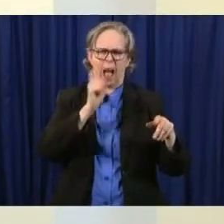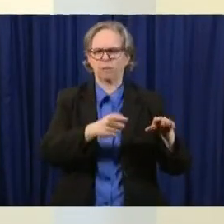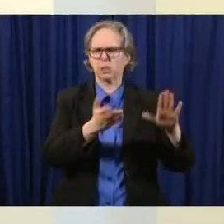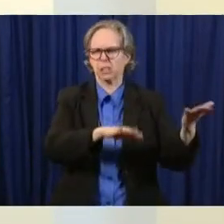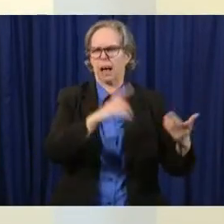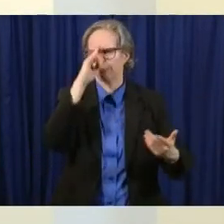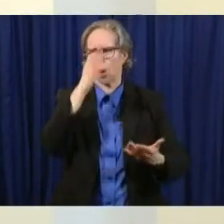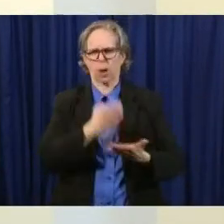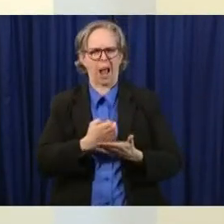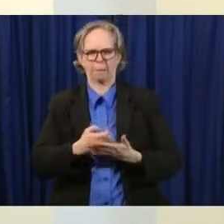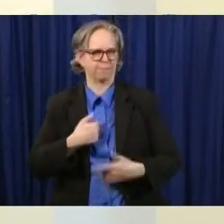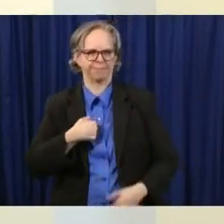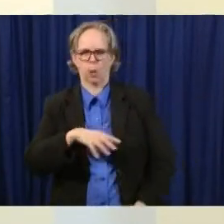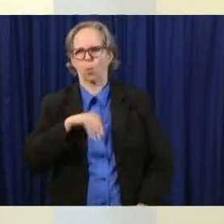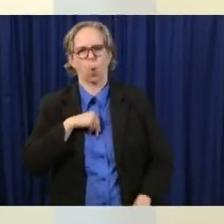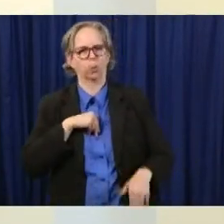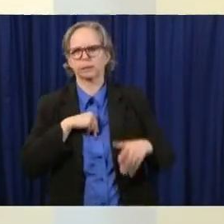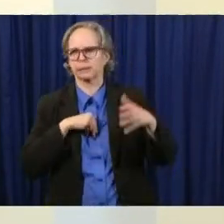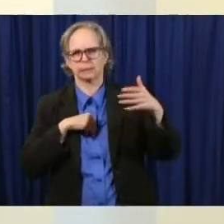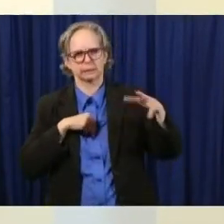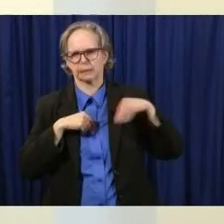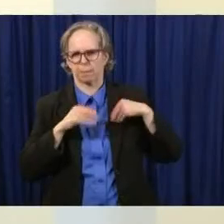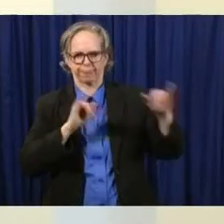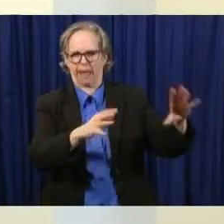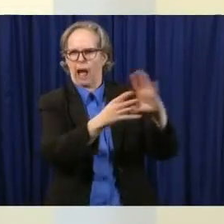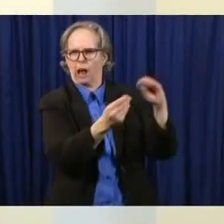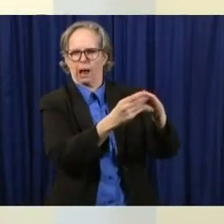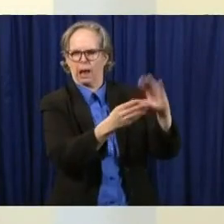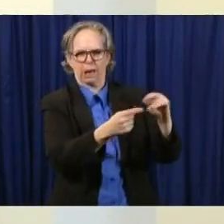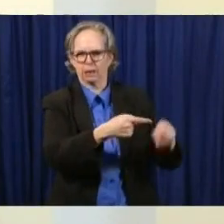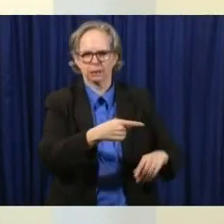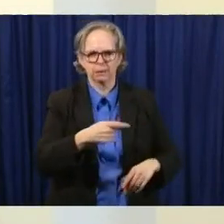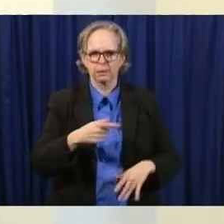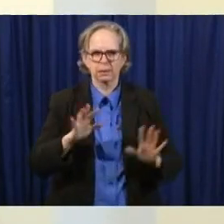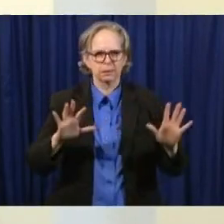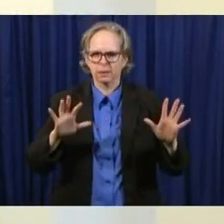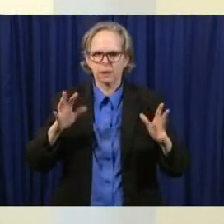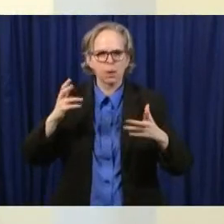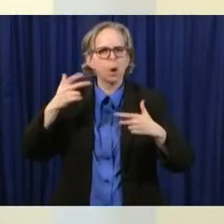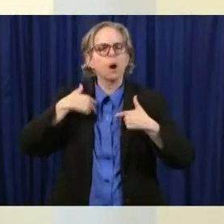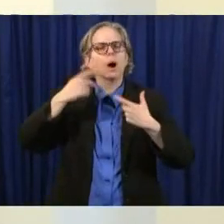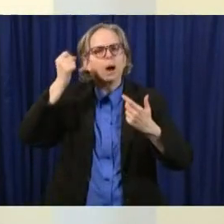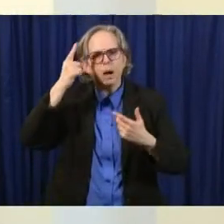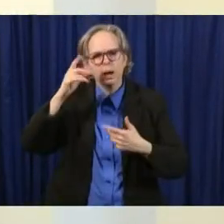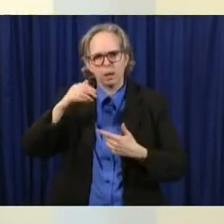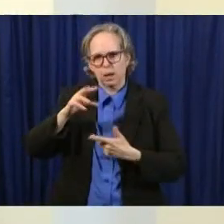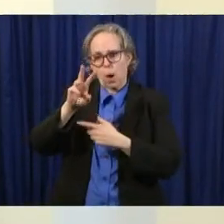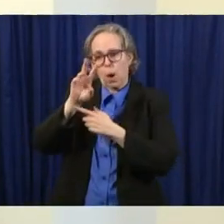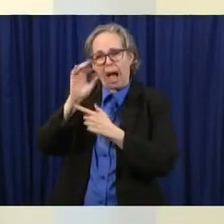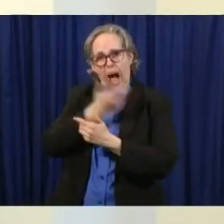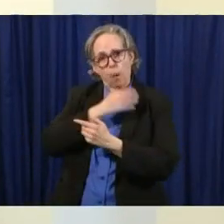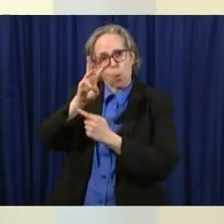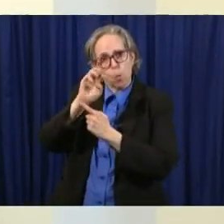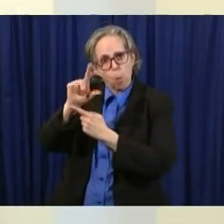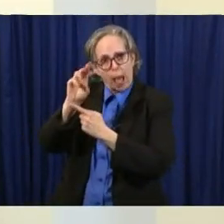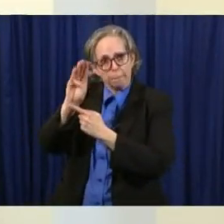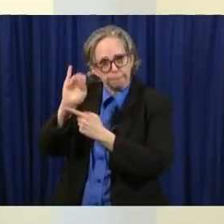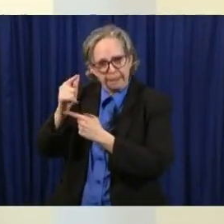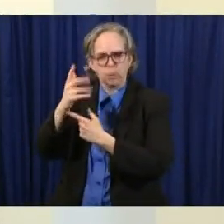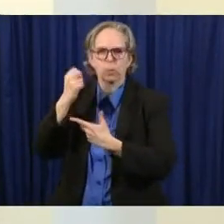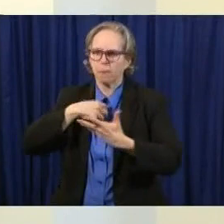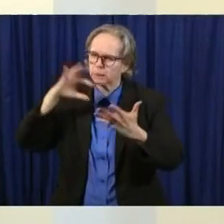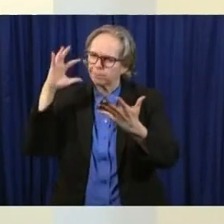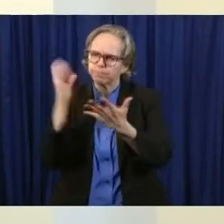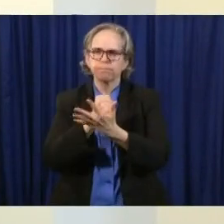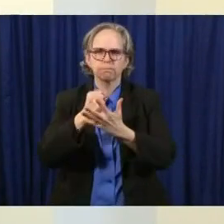really trying to maximize our well-being and if you think about this we 11.7 million ohioans